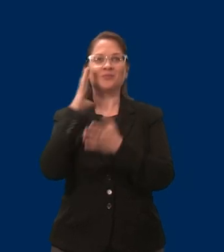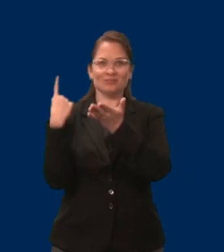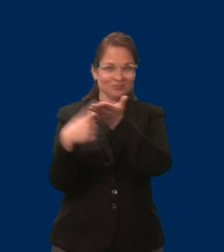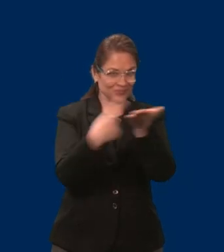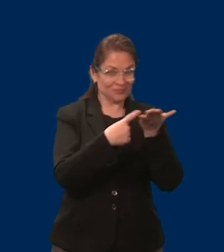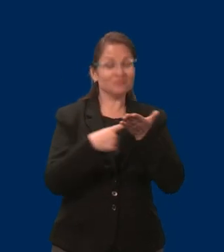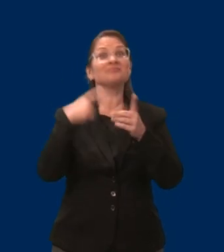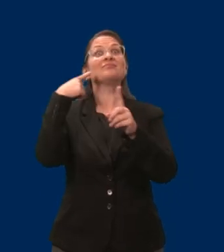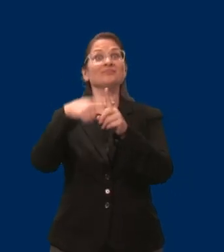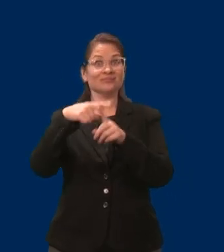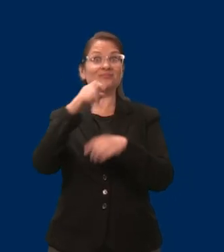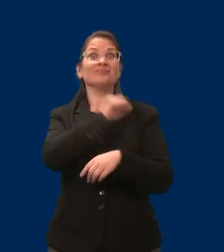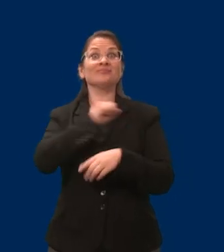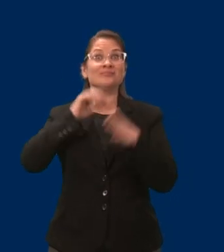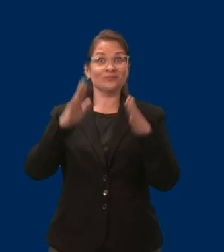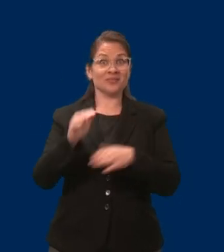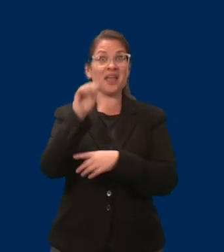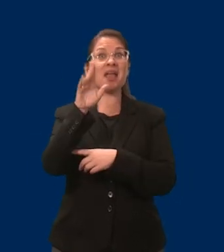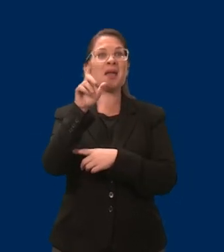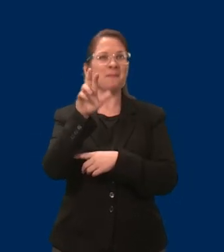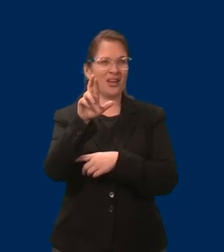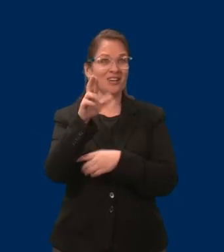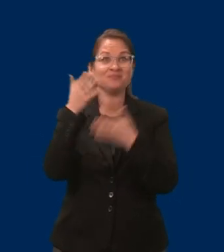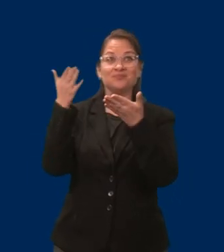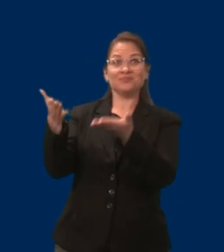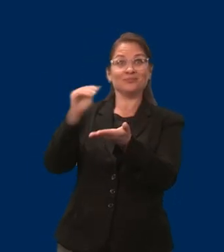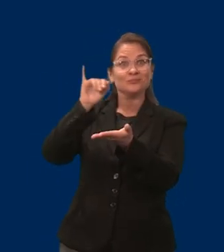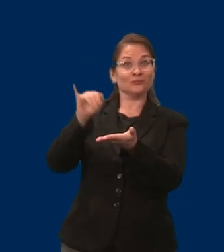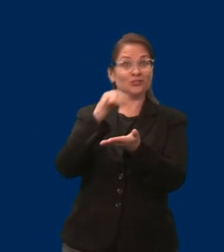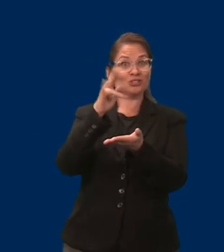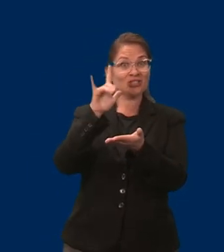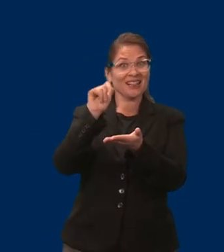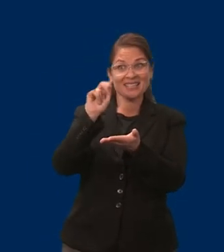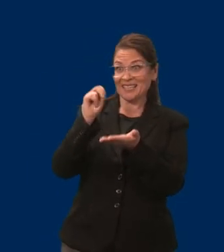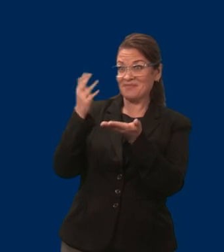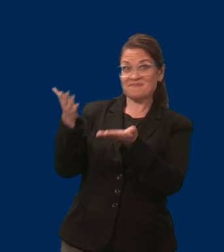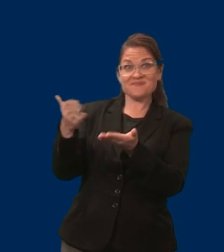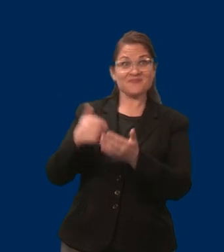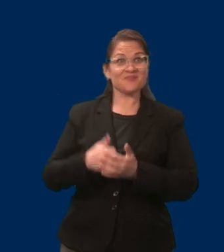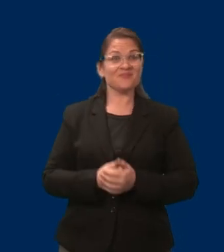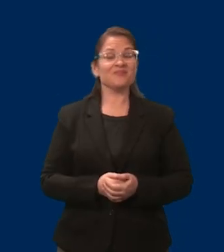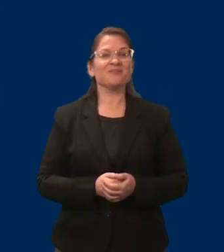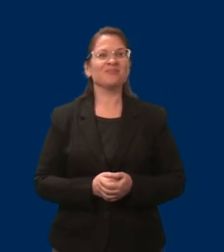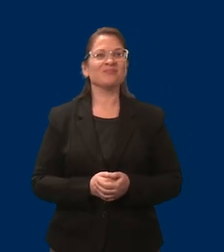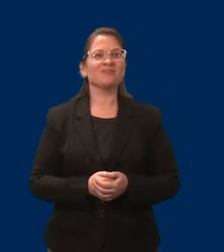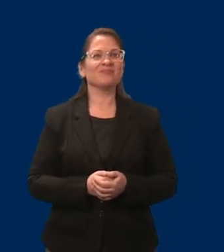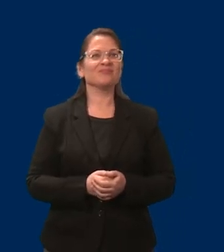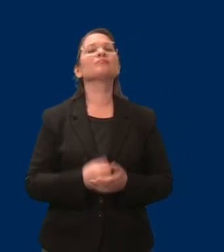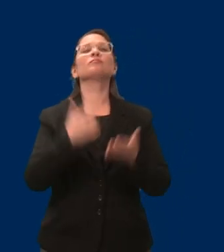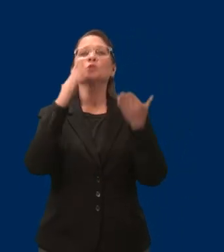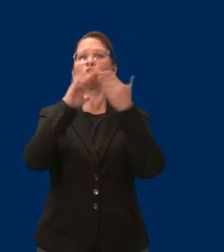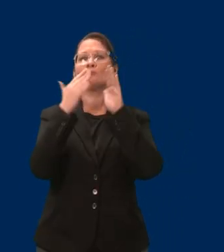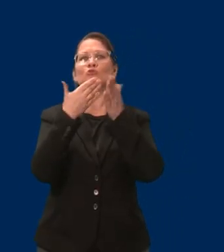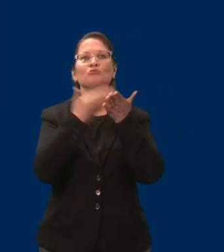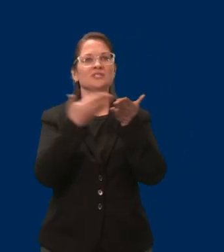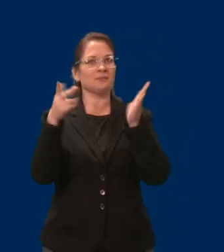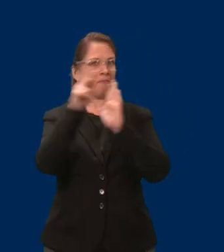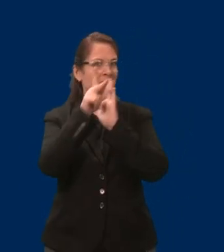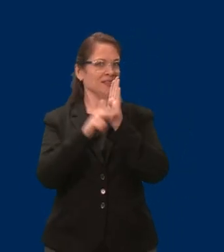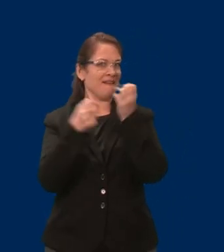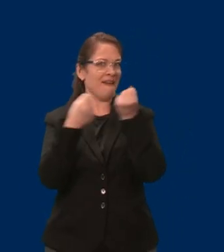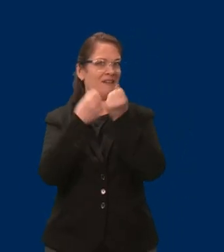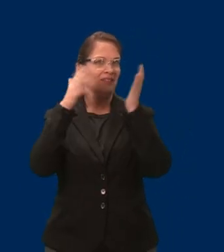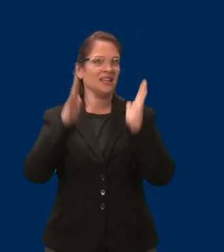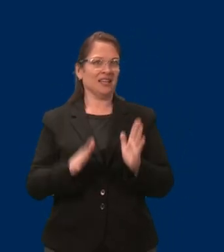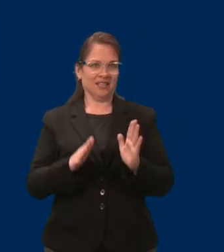Jillian. Good afternoon, everyone. I'm Jillian Nelson. I am the community resource and policy advocate at the Autism Society of